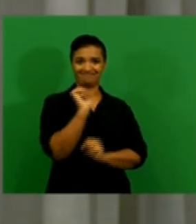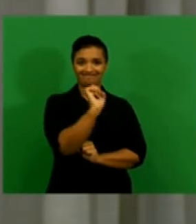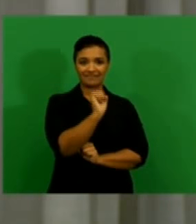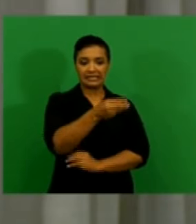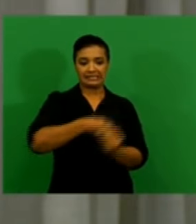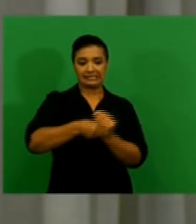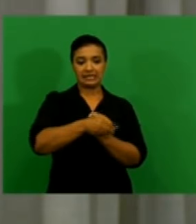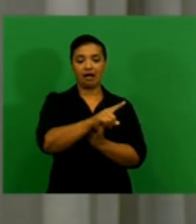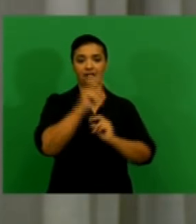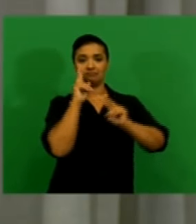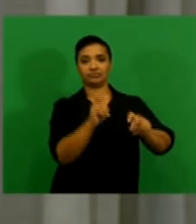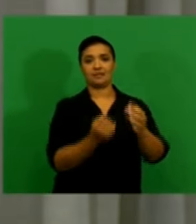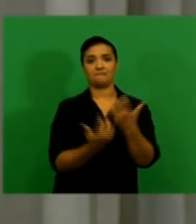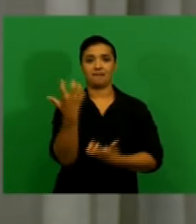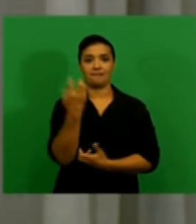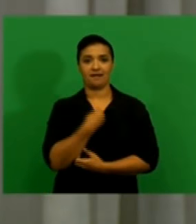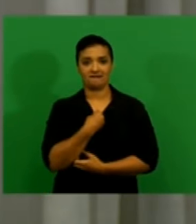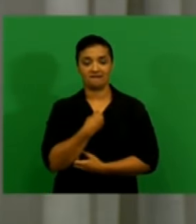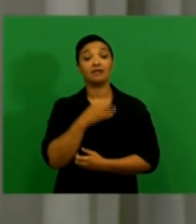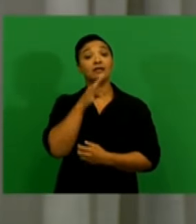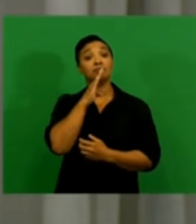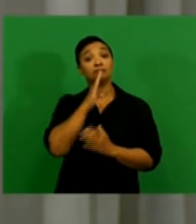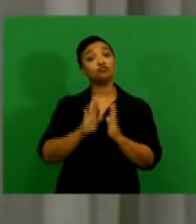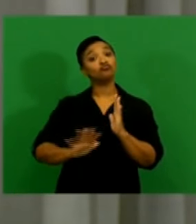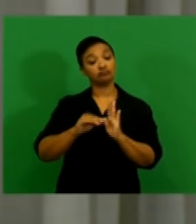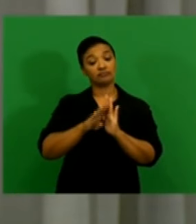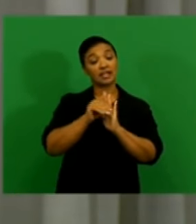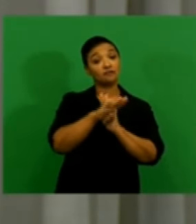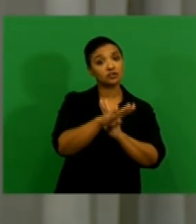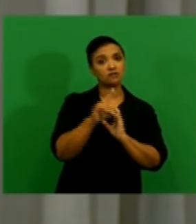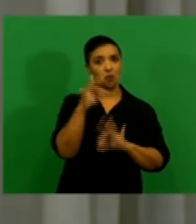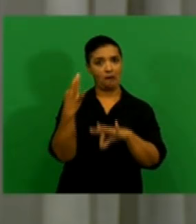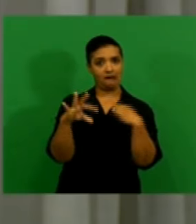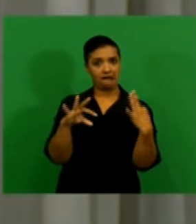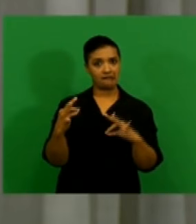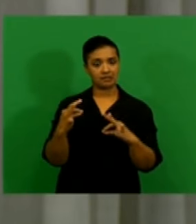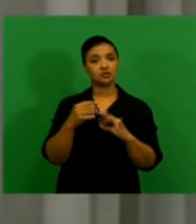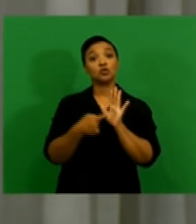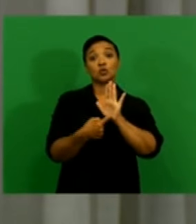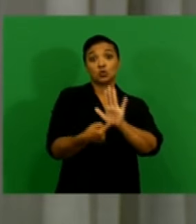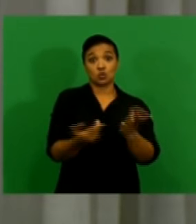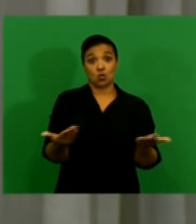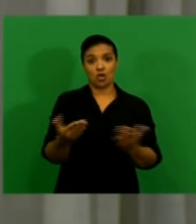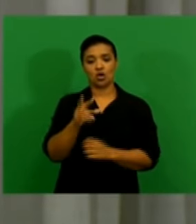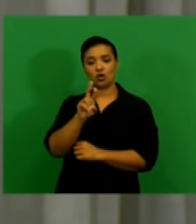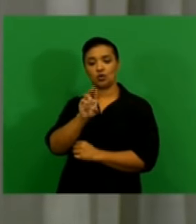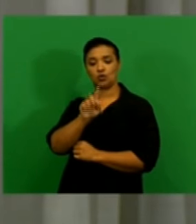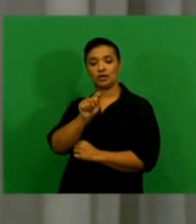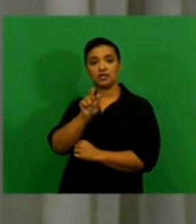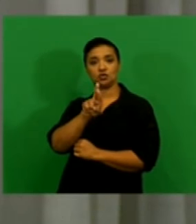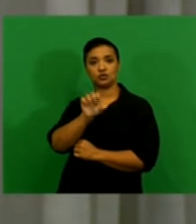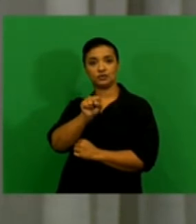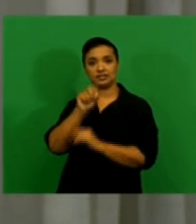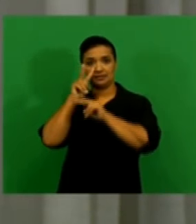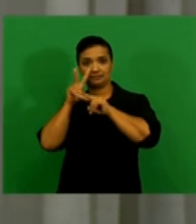The median annual inflation expectations of market analysts, as reflected in the Reuters Econometer survey,